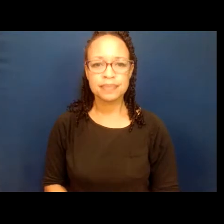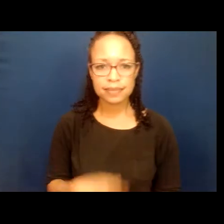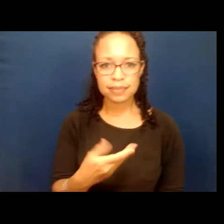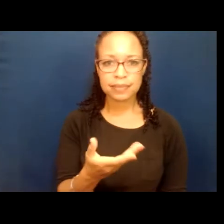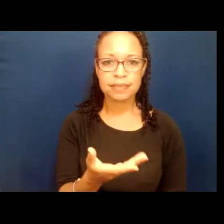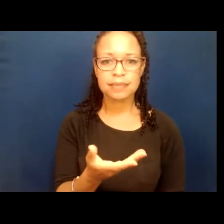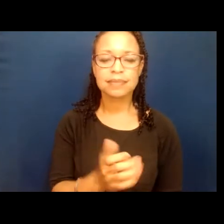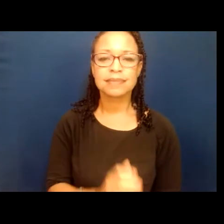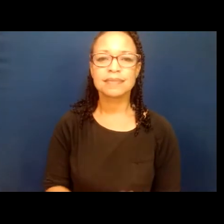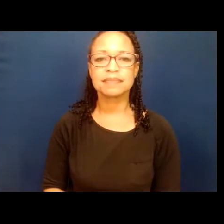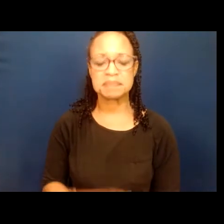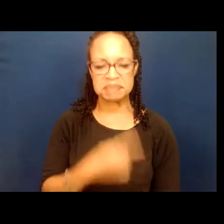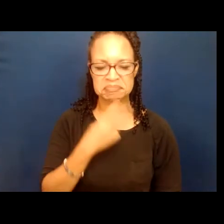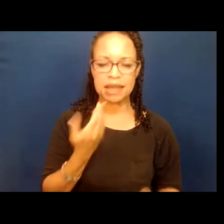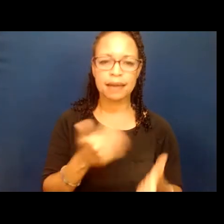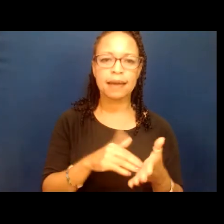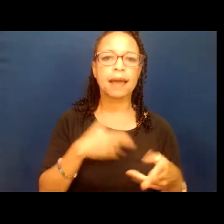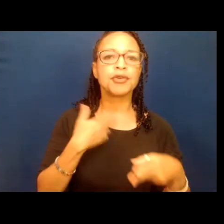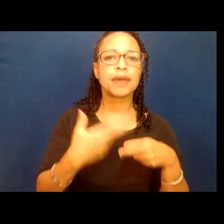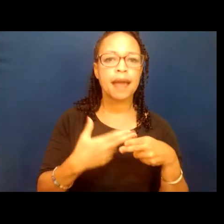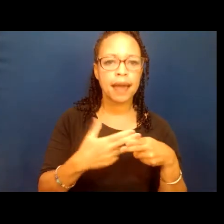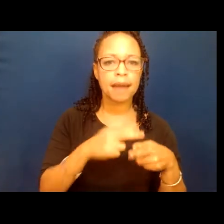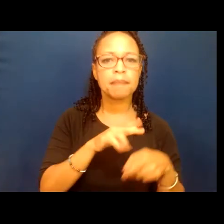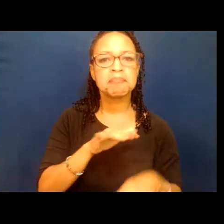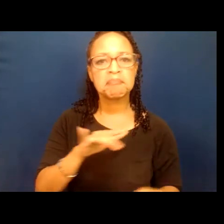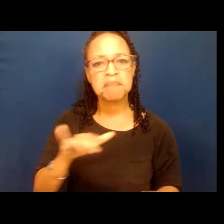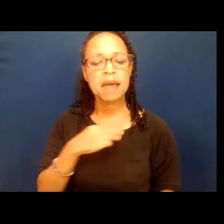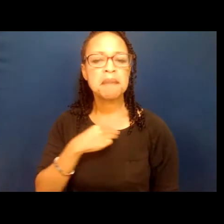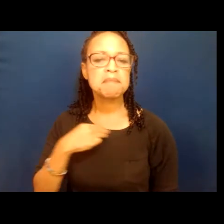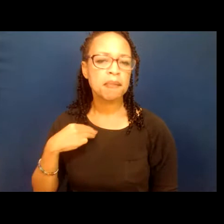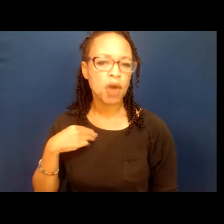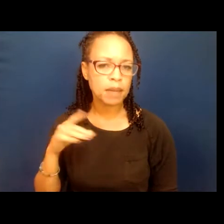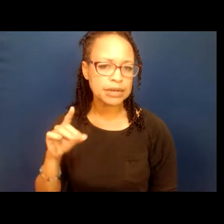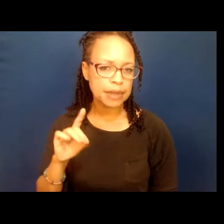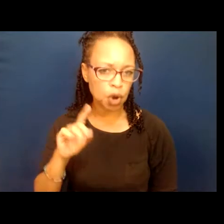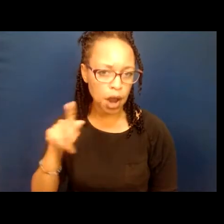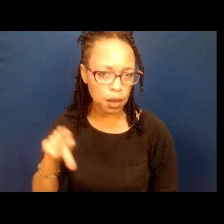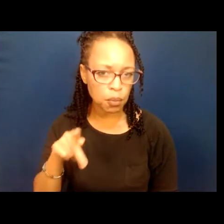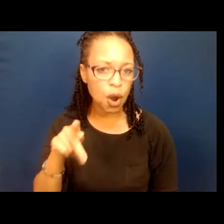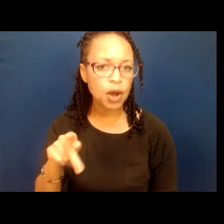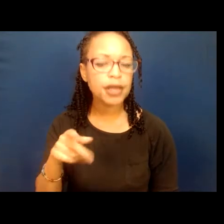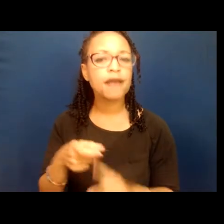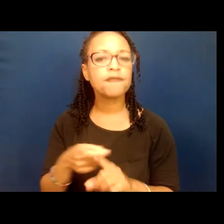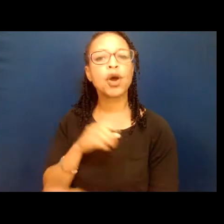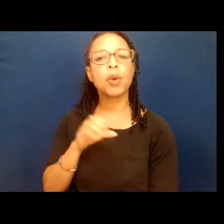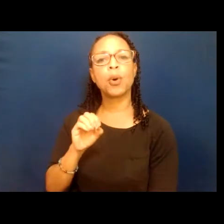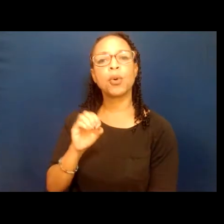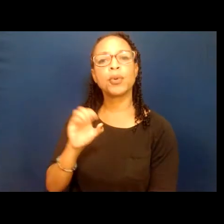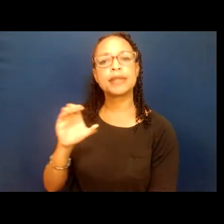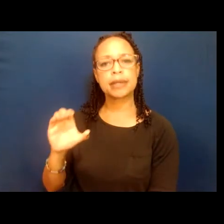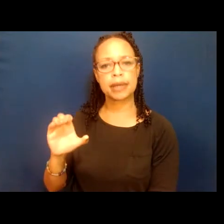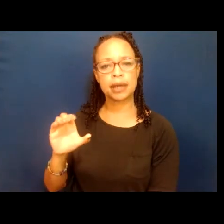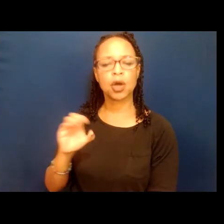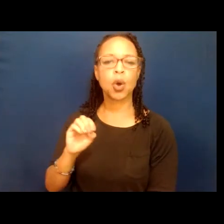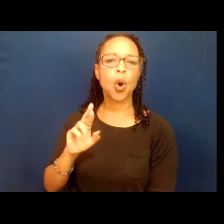miembro del Comité Nacional Demócrata, presidenta del Partido Demócrata del Condado de Orange y co-presidenta de Unite Here